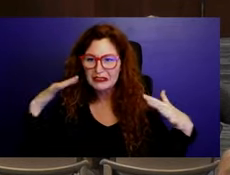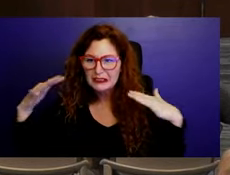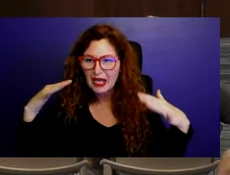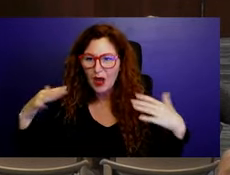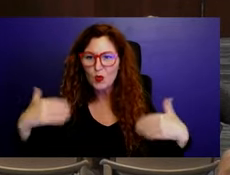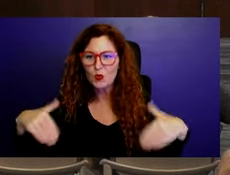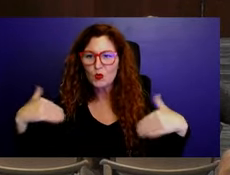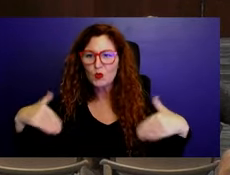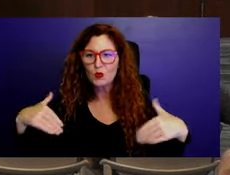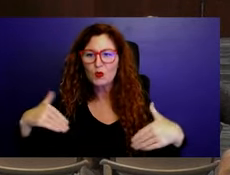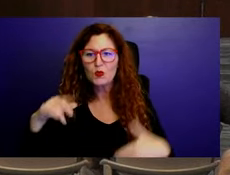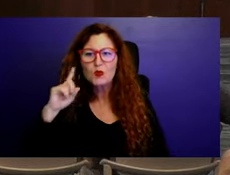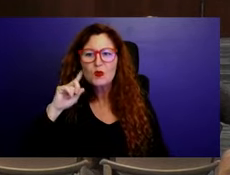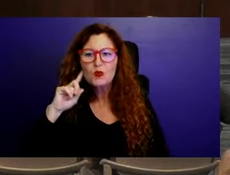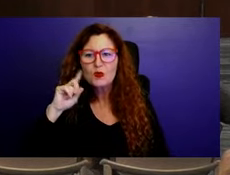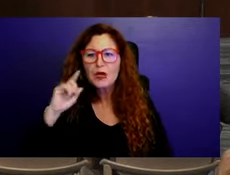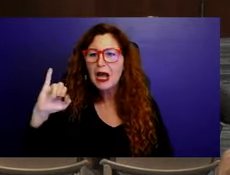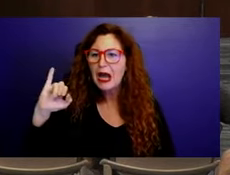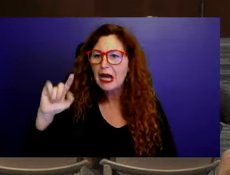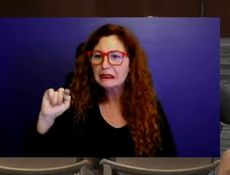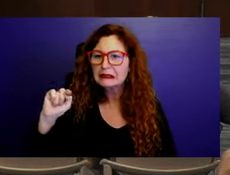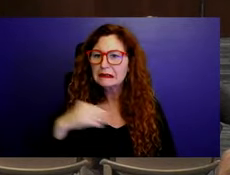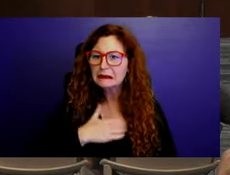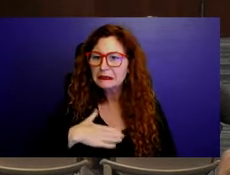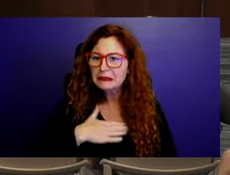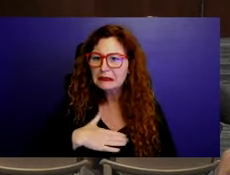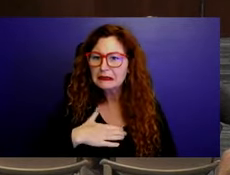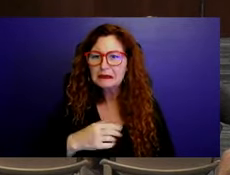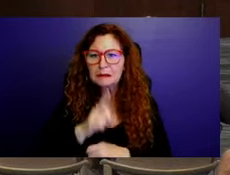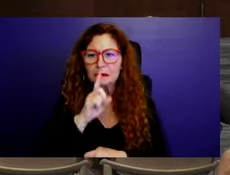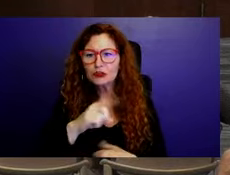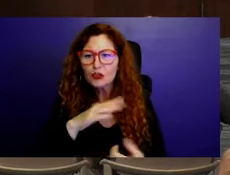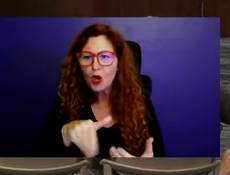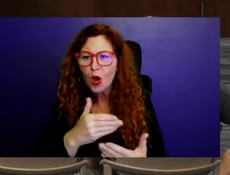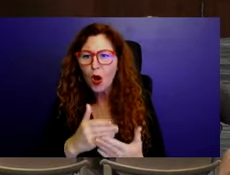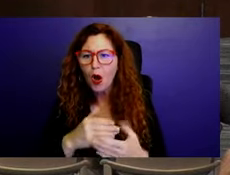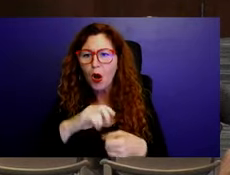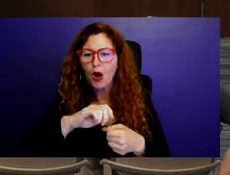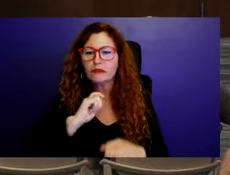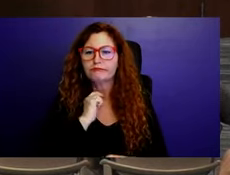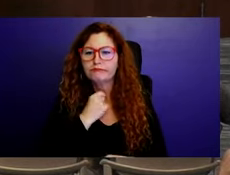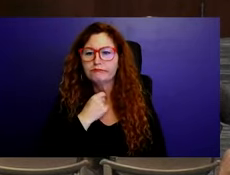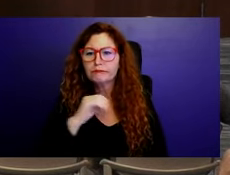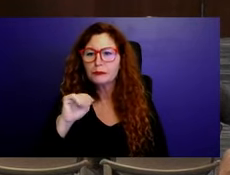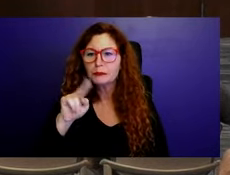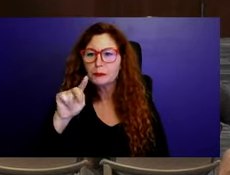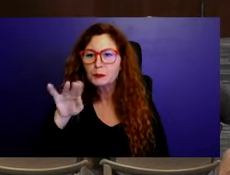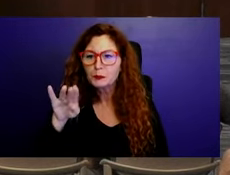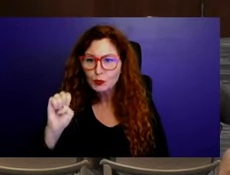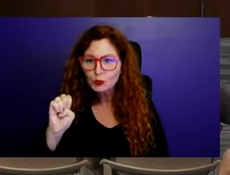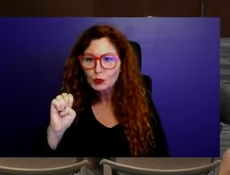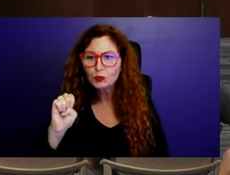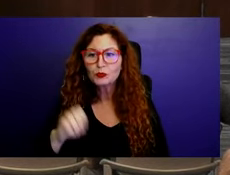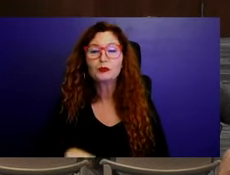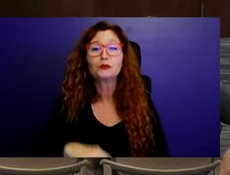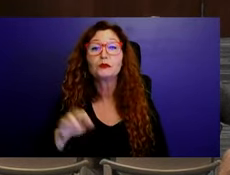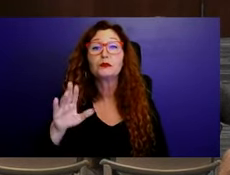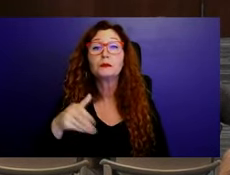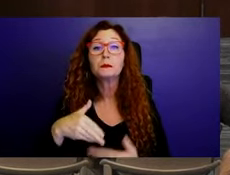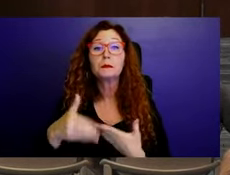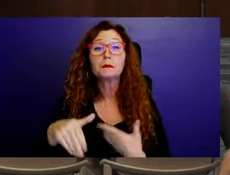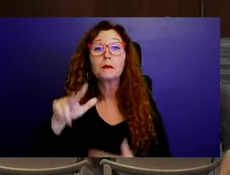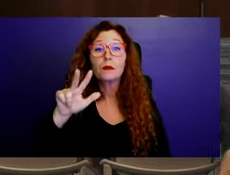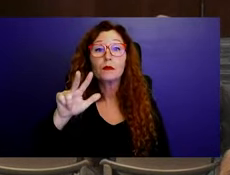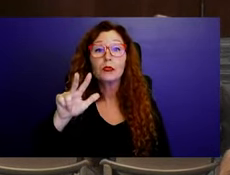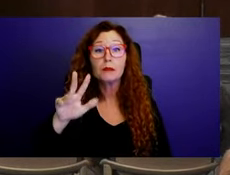IT, just make sure that everyone's muted. I think that may be the reason. Next item is 3B. is a proclamation. I see